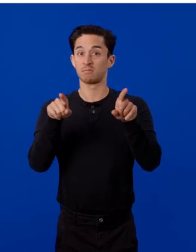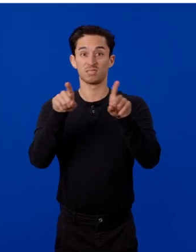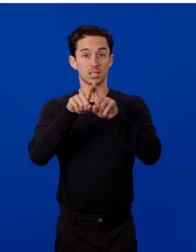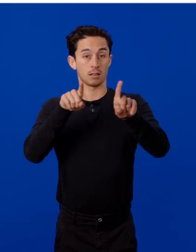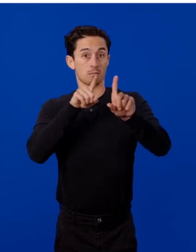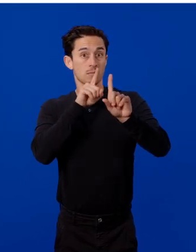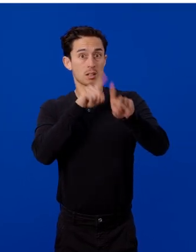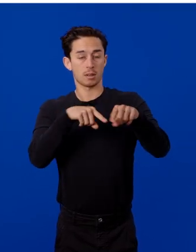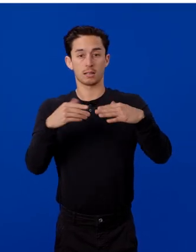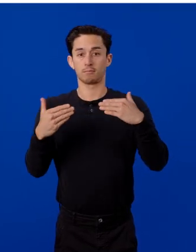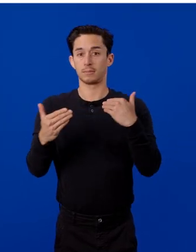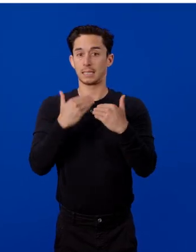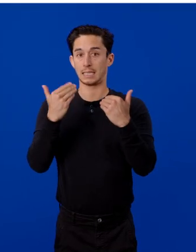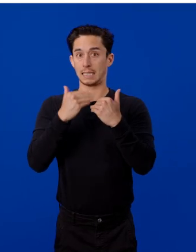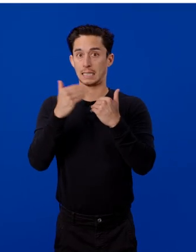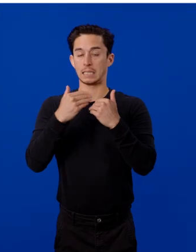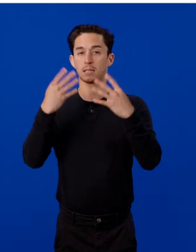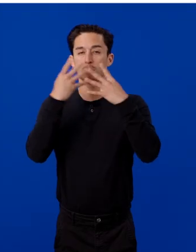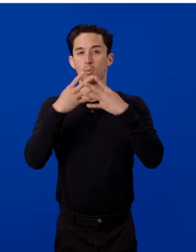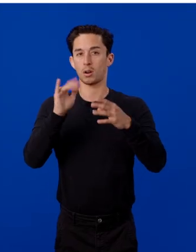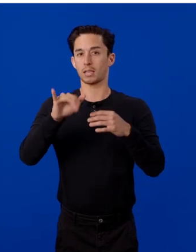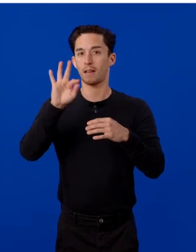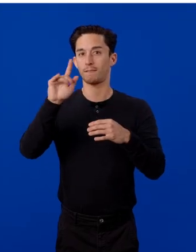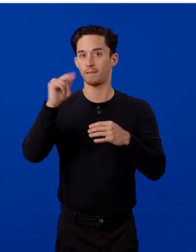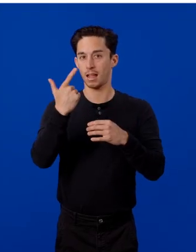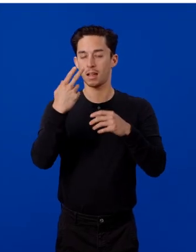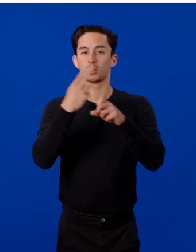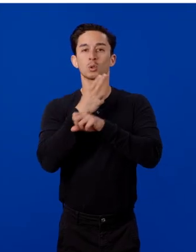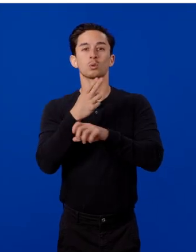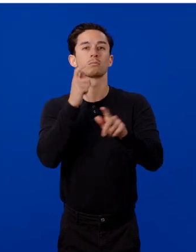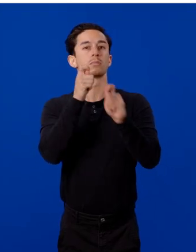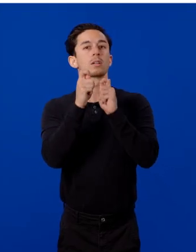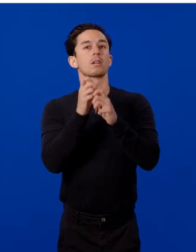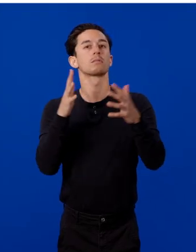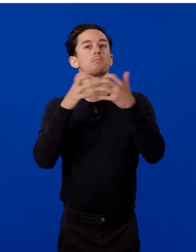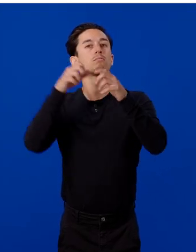you can easily pass a flag and use a custom prompt to guide the output.